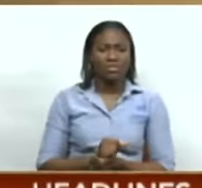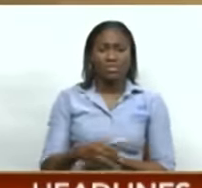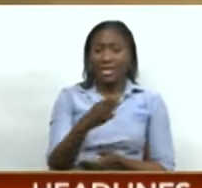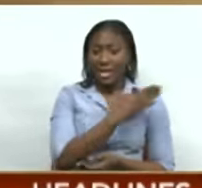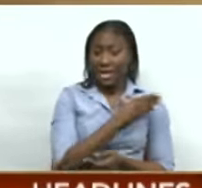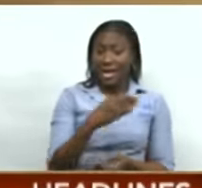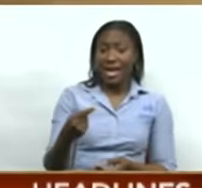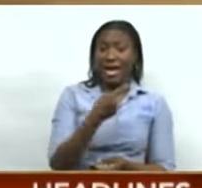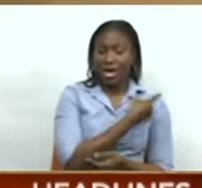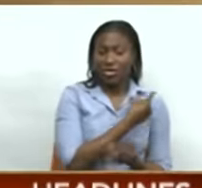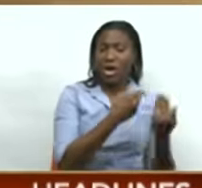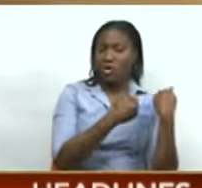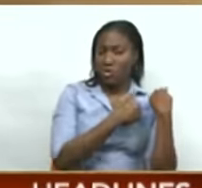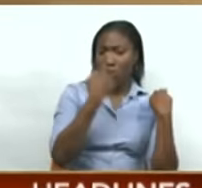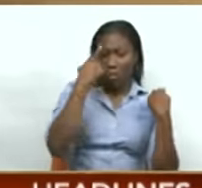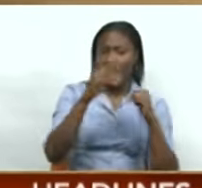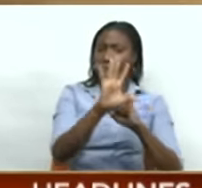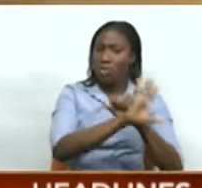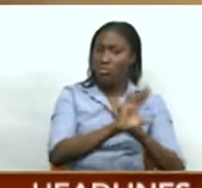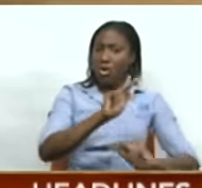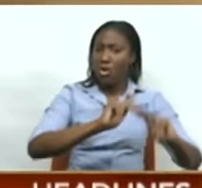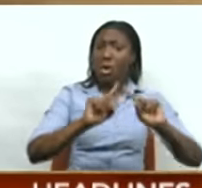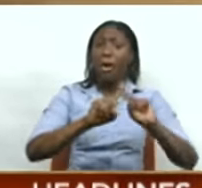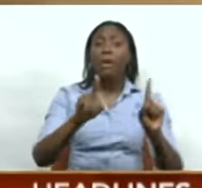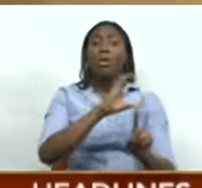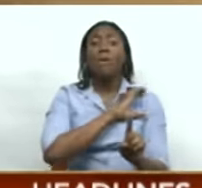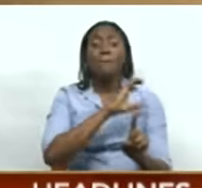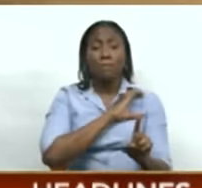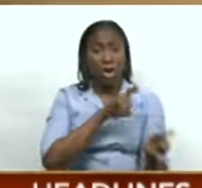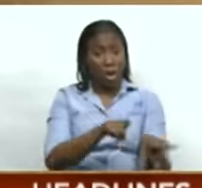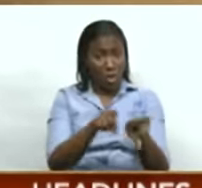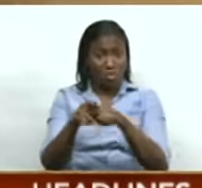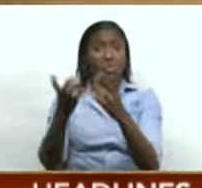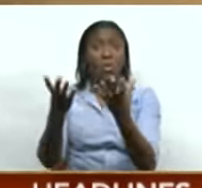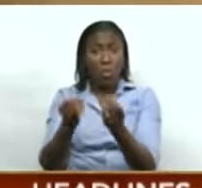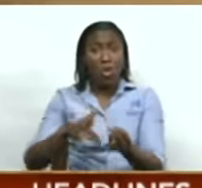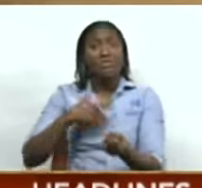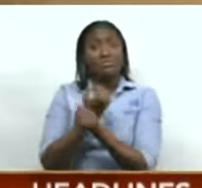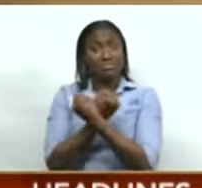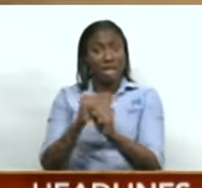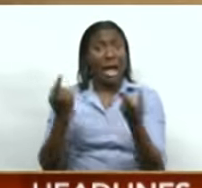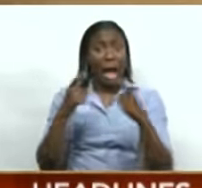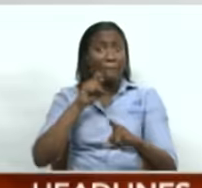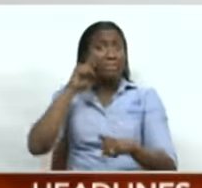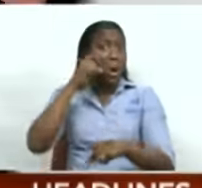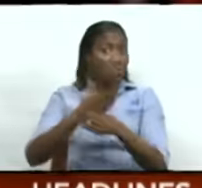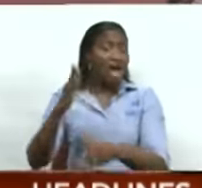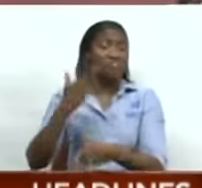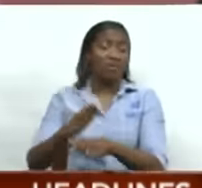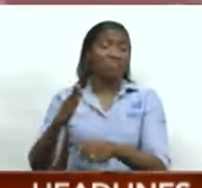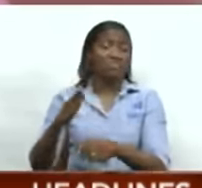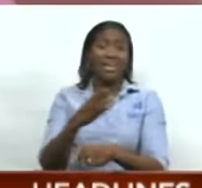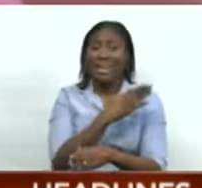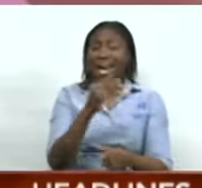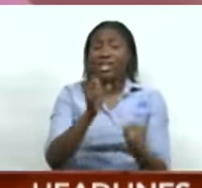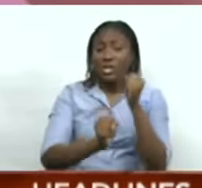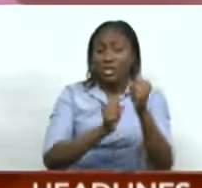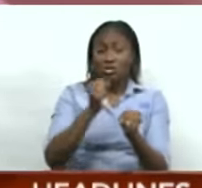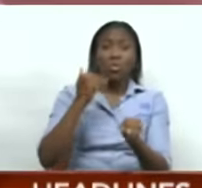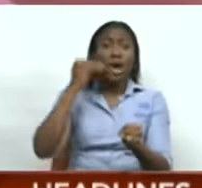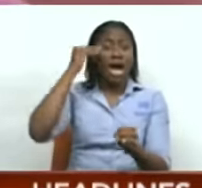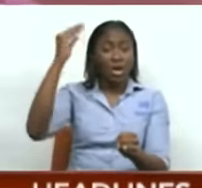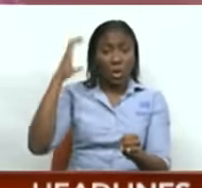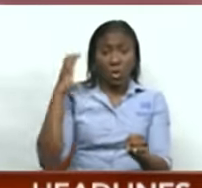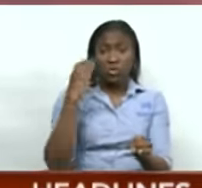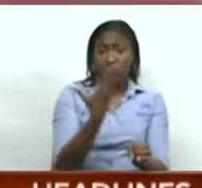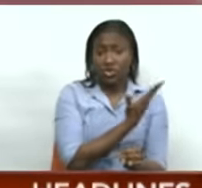is their job to provide security, but police officers want protection too from sexual harassment. Coming up in sport, head coach Angus Eve